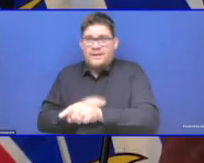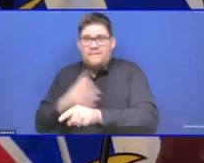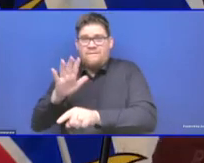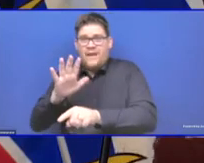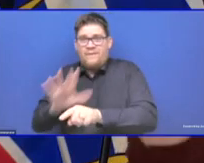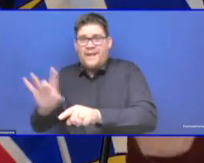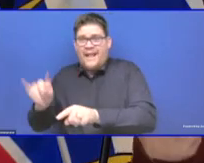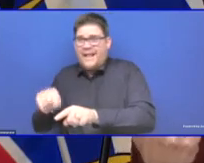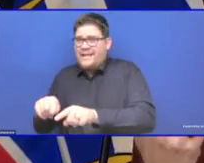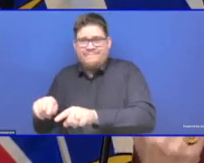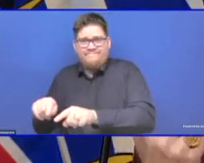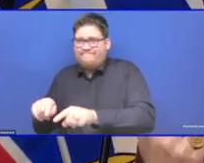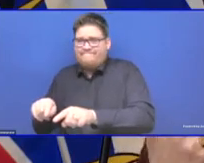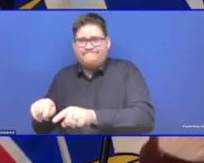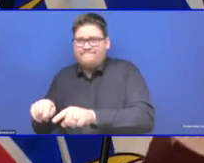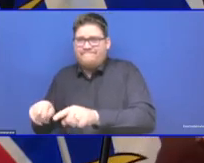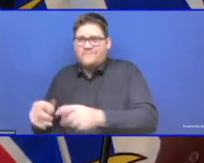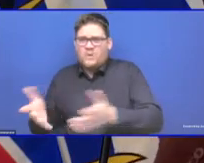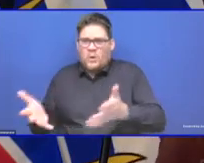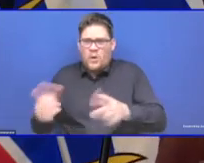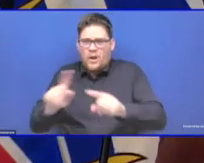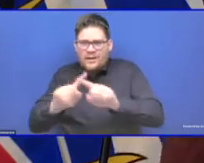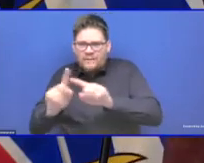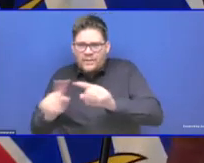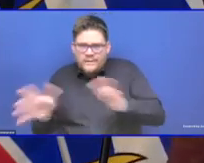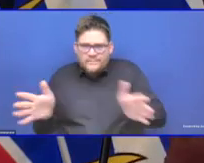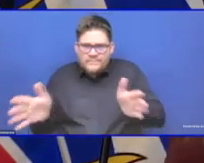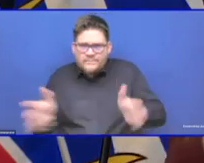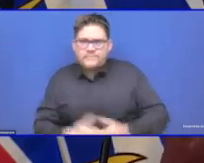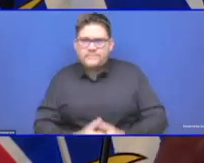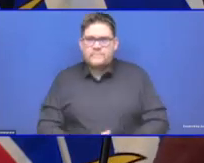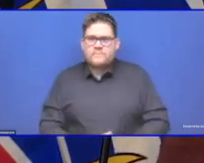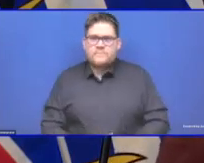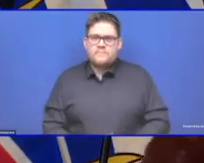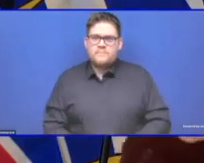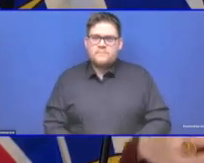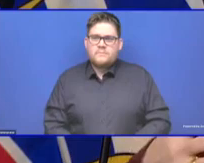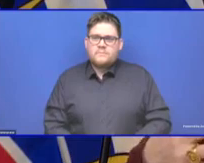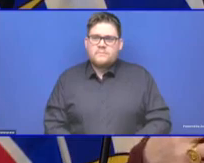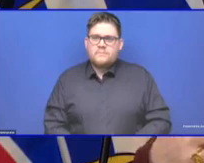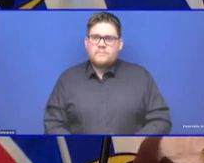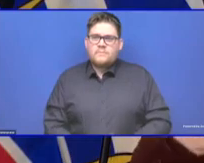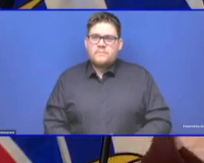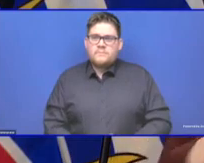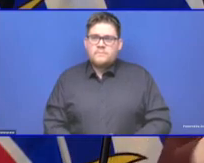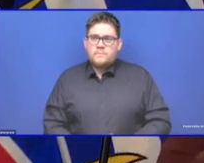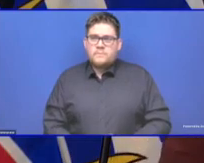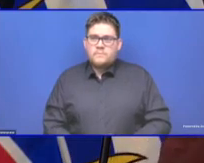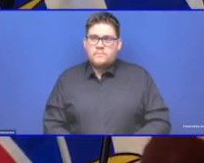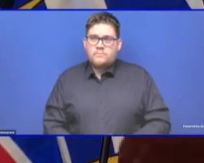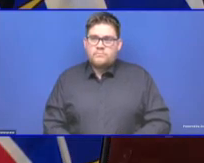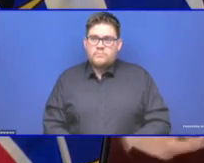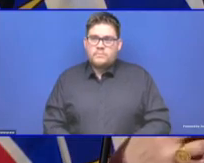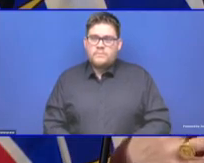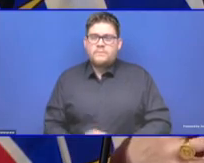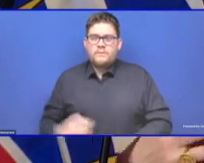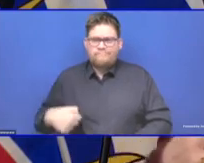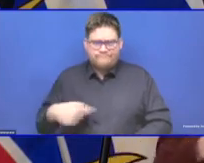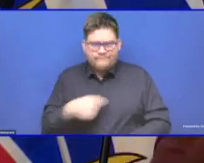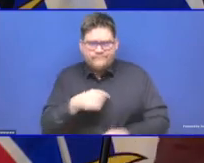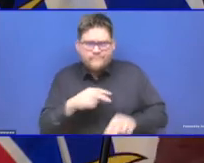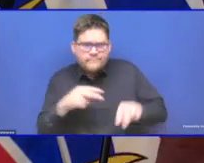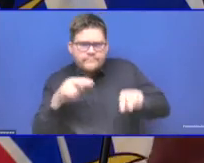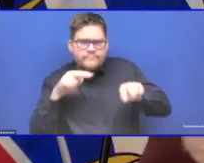But it also reflects to us that the transmission to children reflected the transmission in their families, in their social